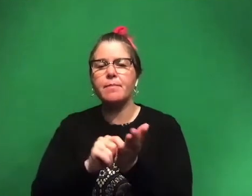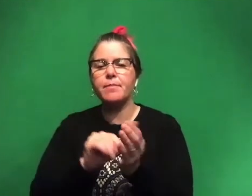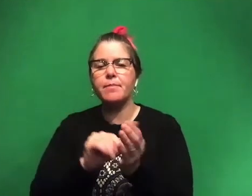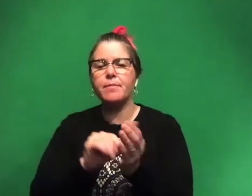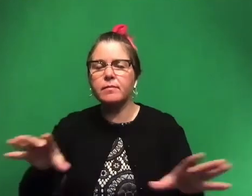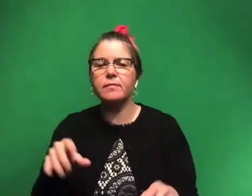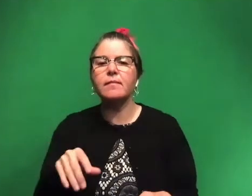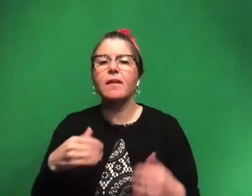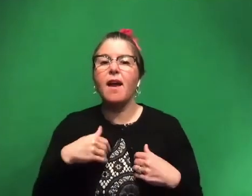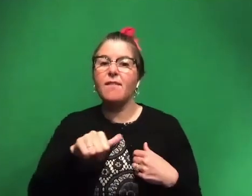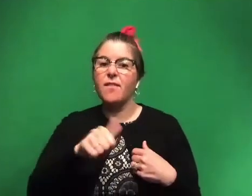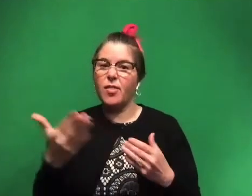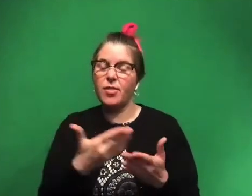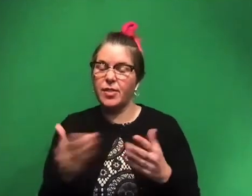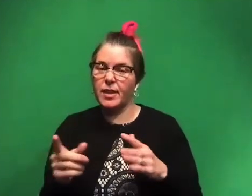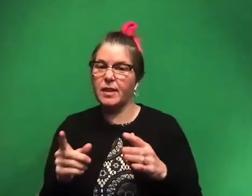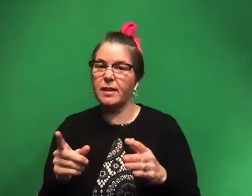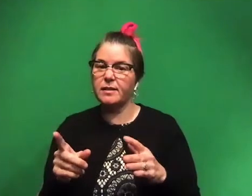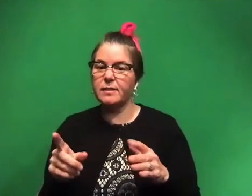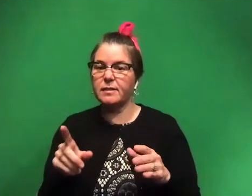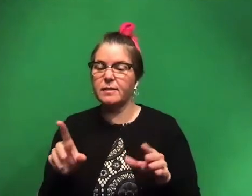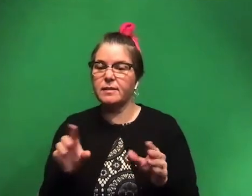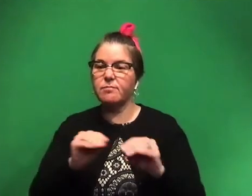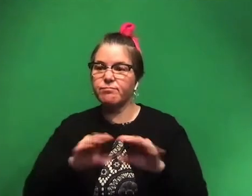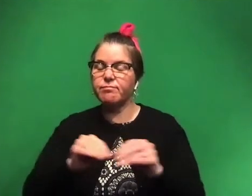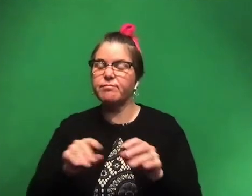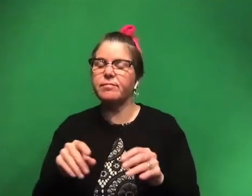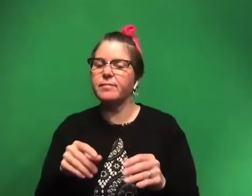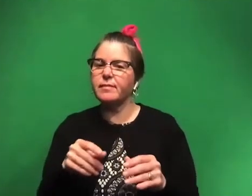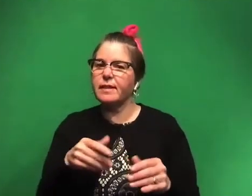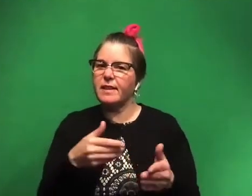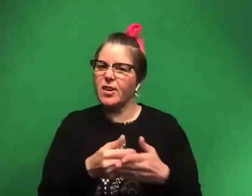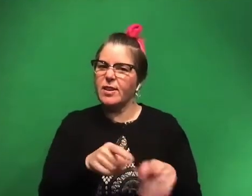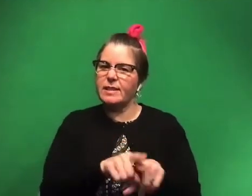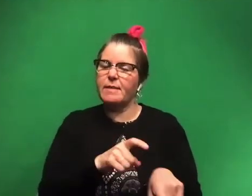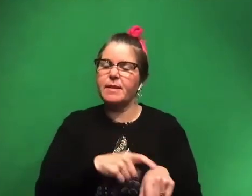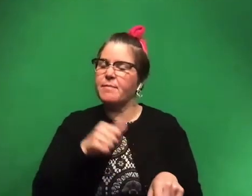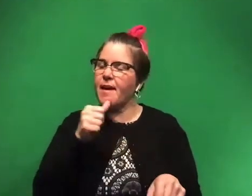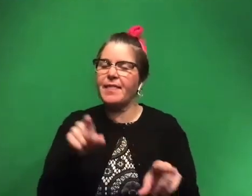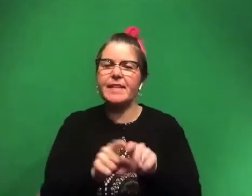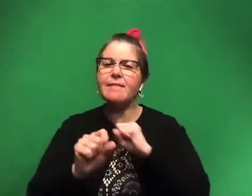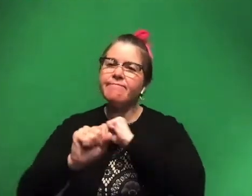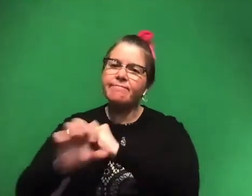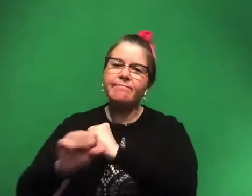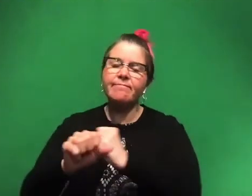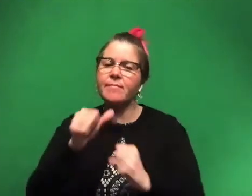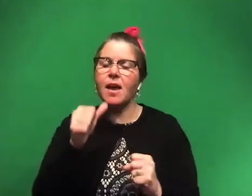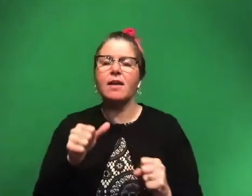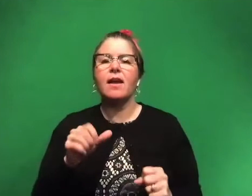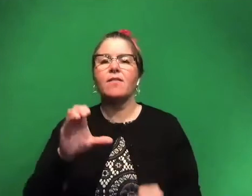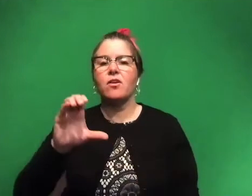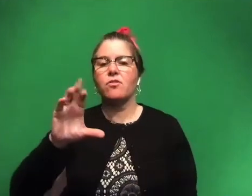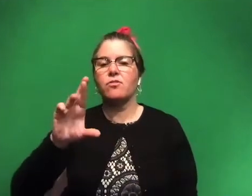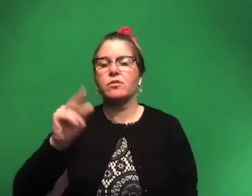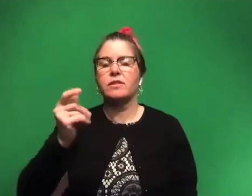of other things that came out very close to that, that have not gotten the press. think they deserve. There was a new Cretaceous mammal